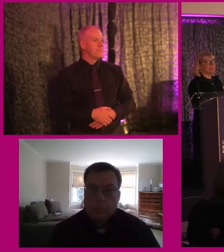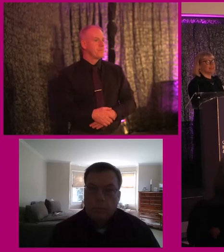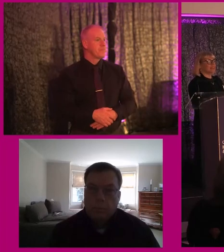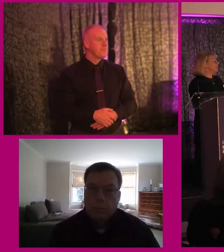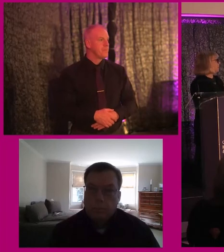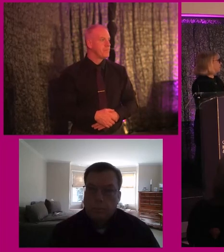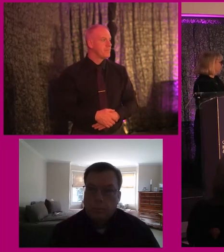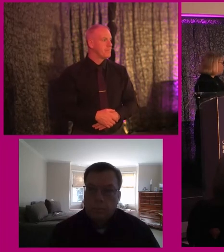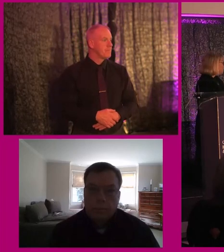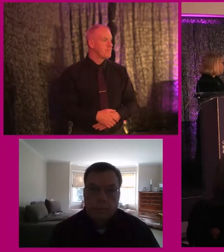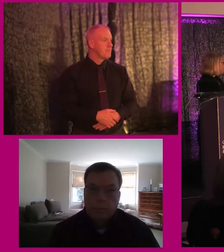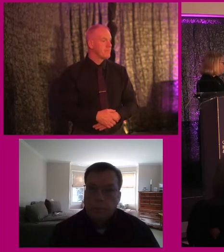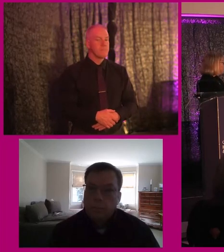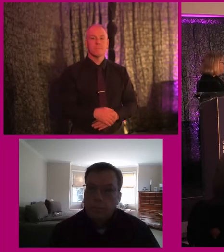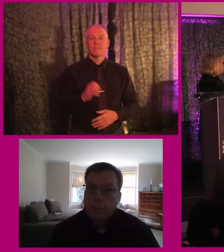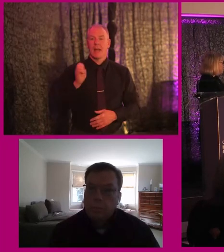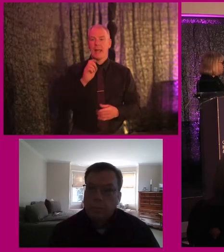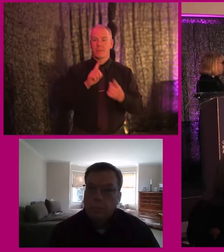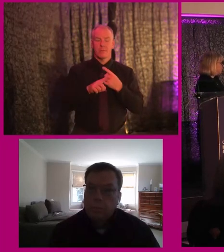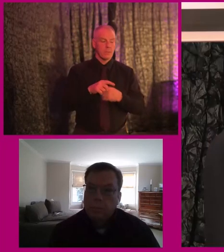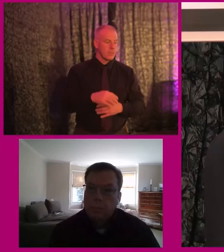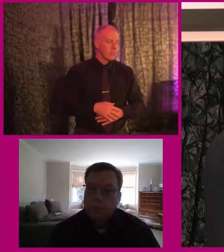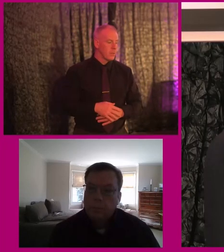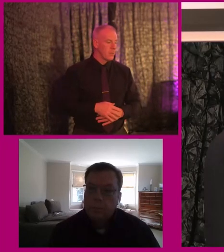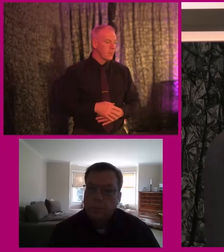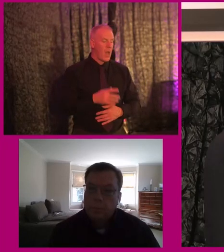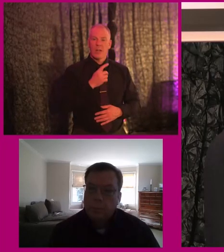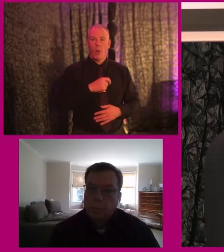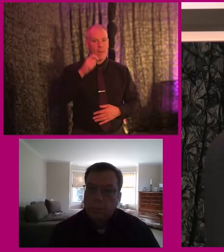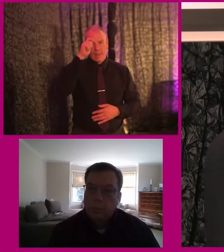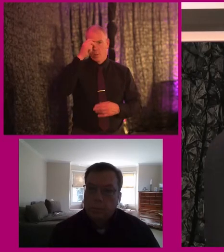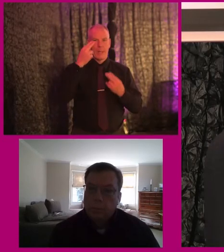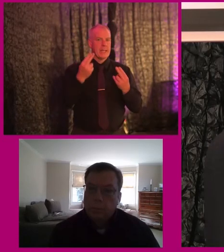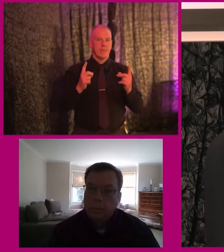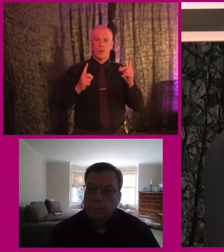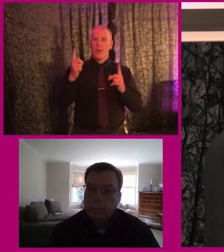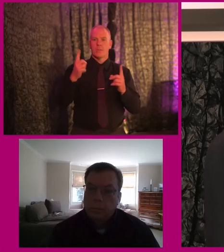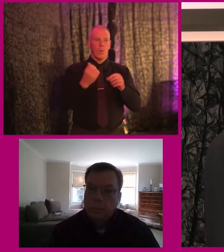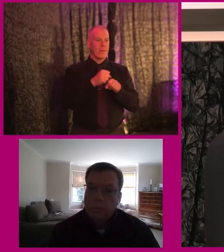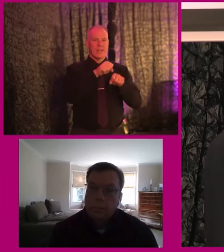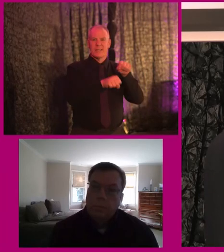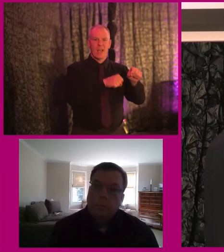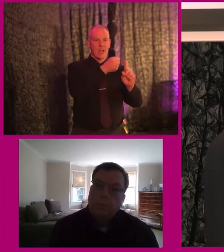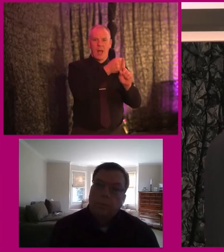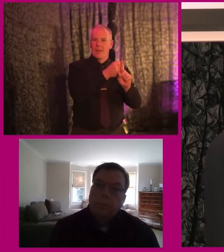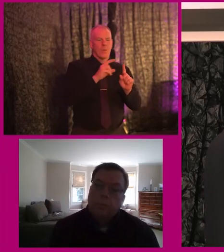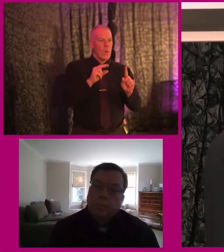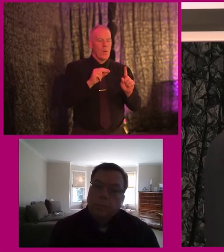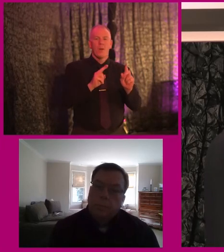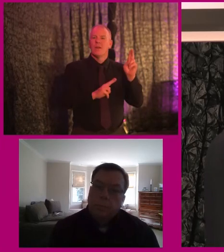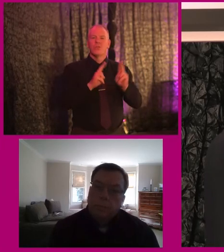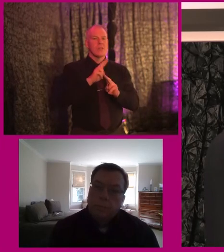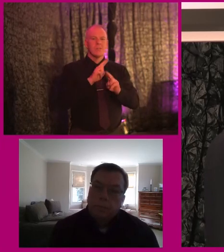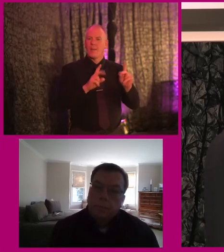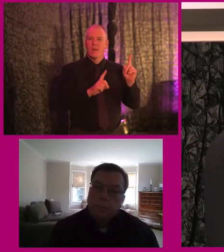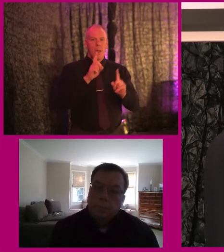Can I respond? Yes, please do. I really don't think we need to get into competition with the cycling lobby. I think we shouldn't be in